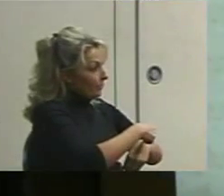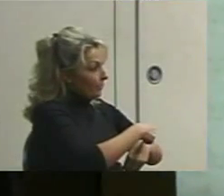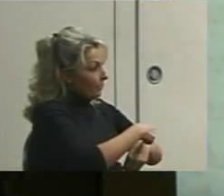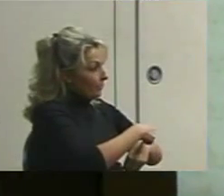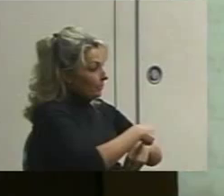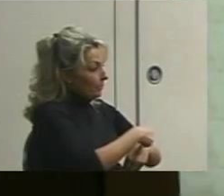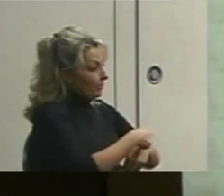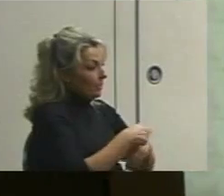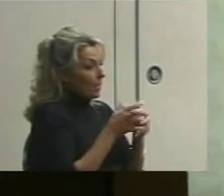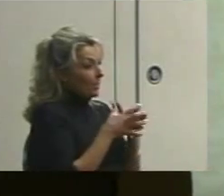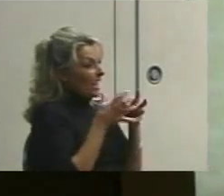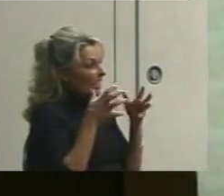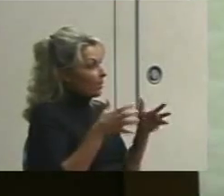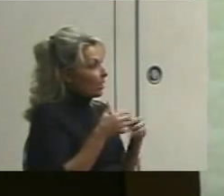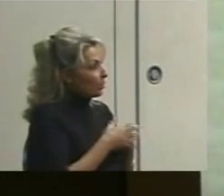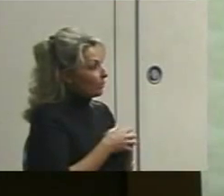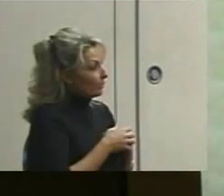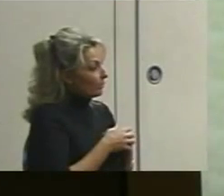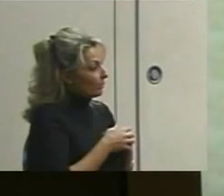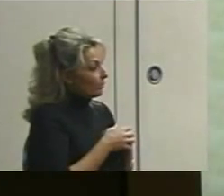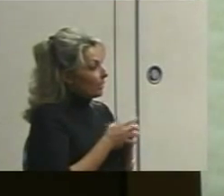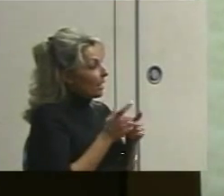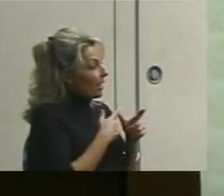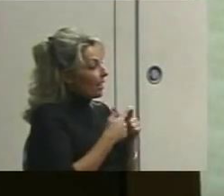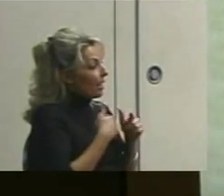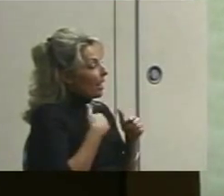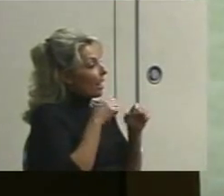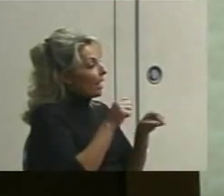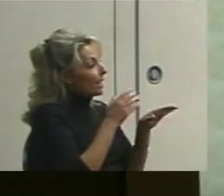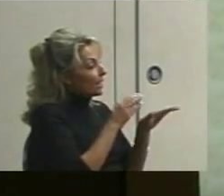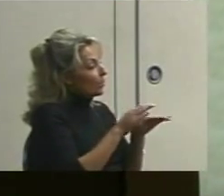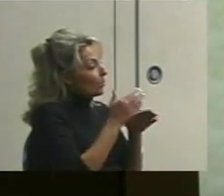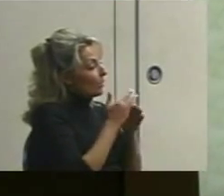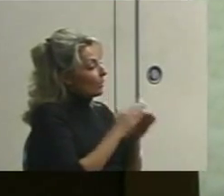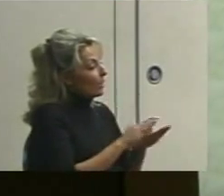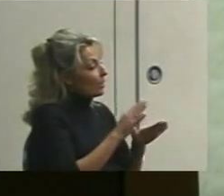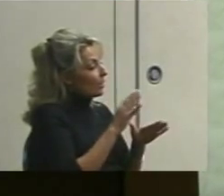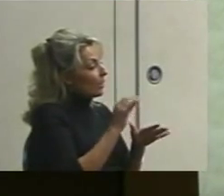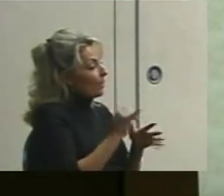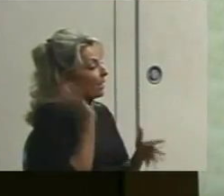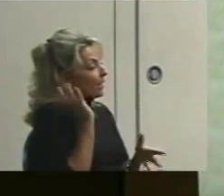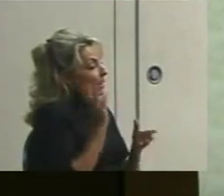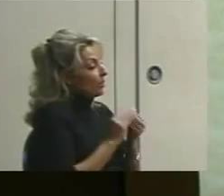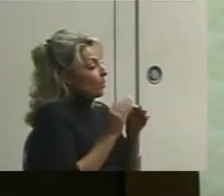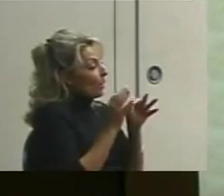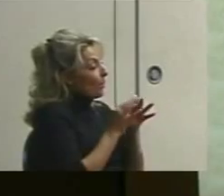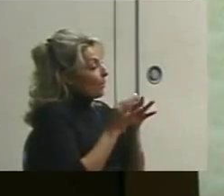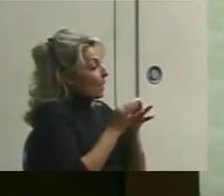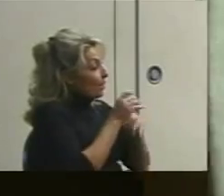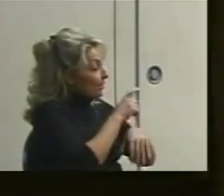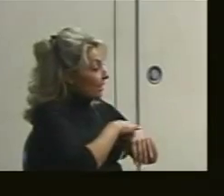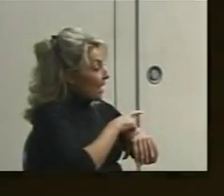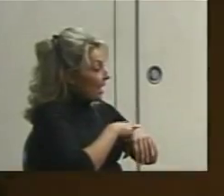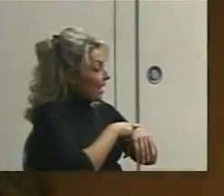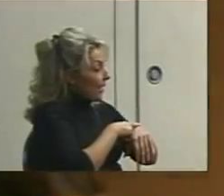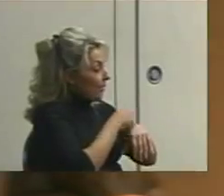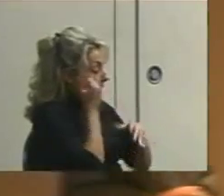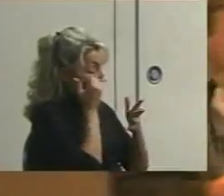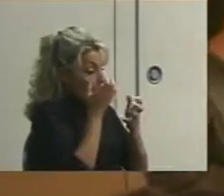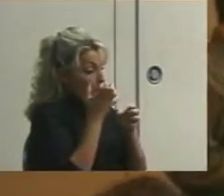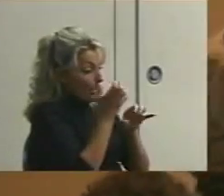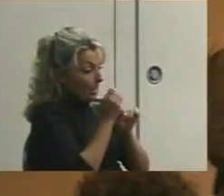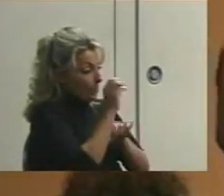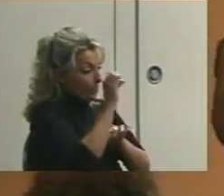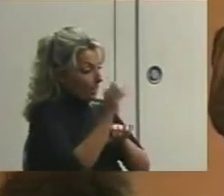It was this much. I could then do some division by the total amount of time I watched and get a percentage if I wanted to. That kid had been